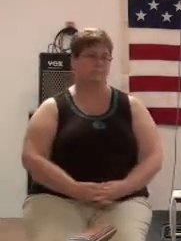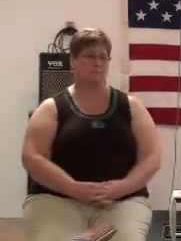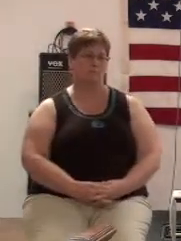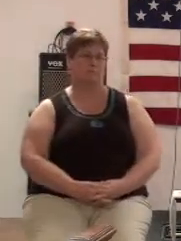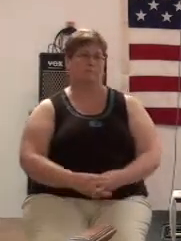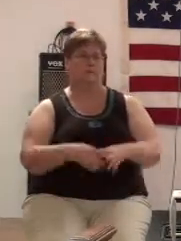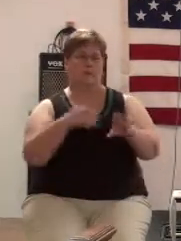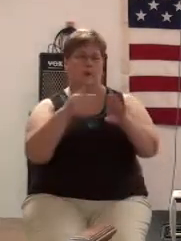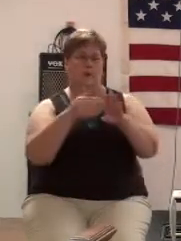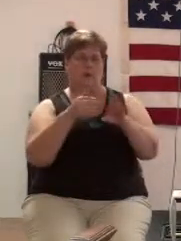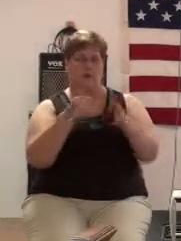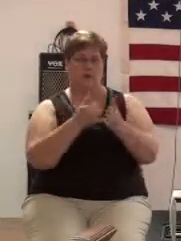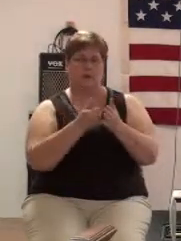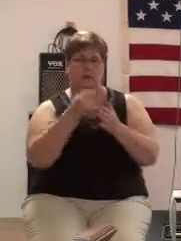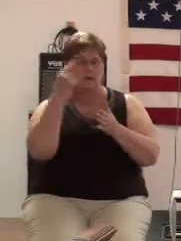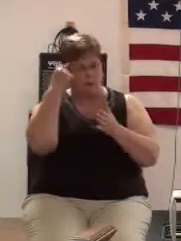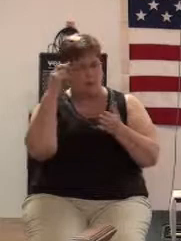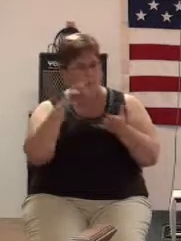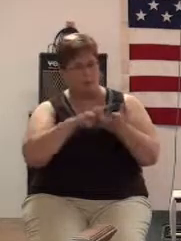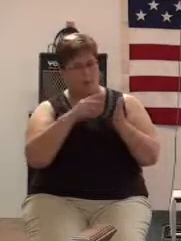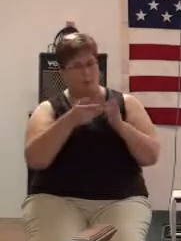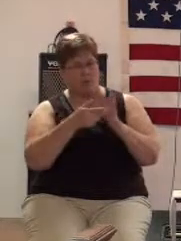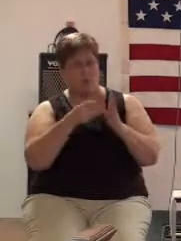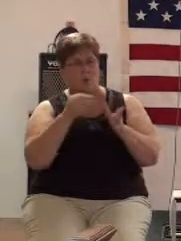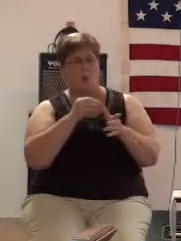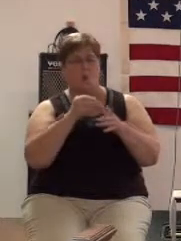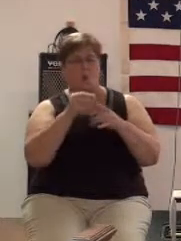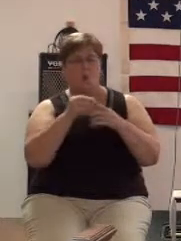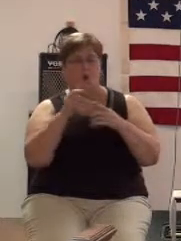at its purpose or at its destination.